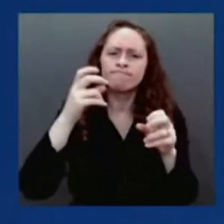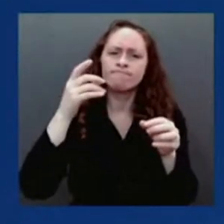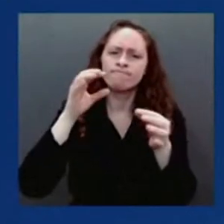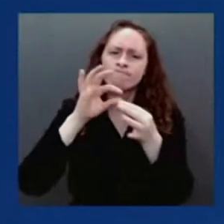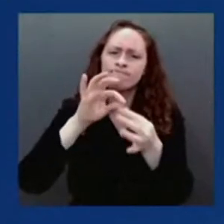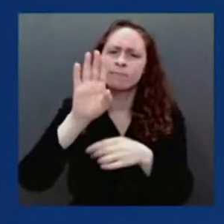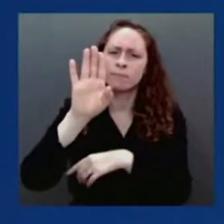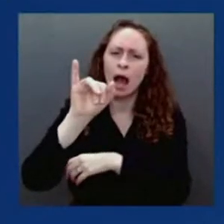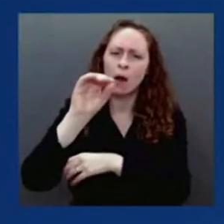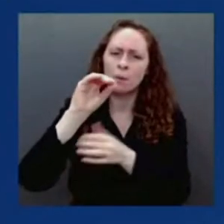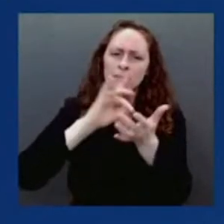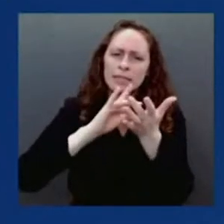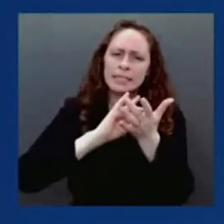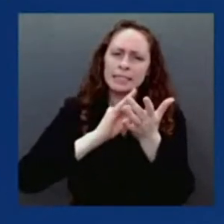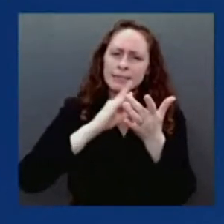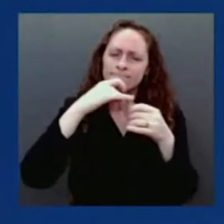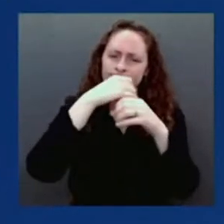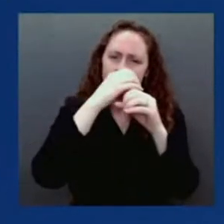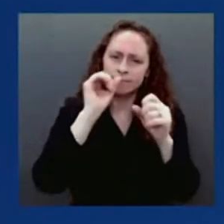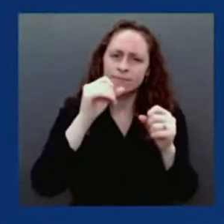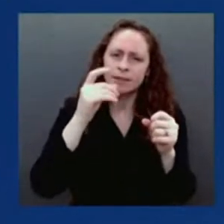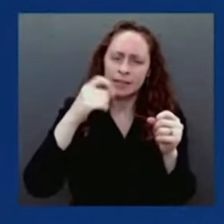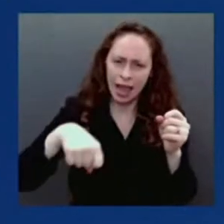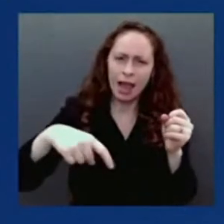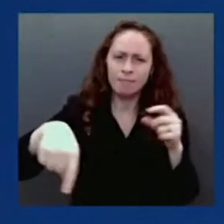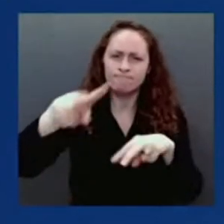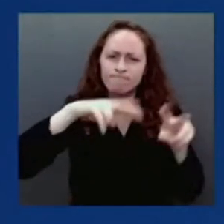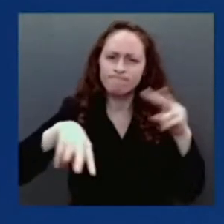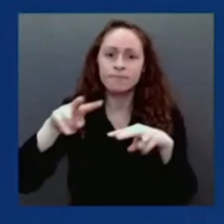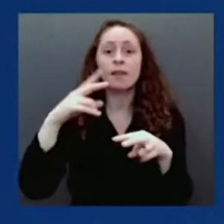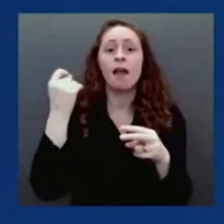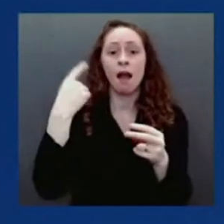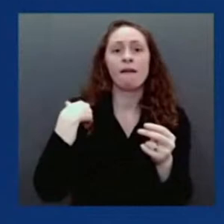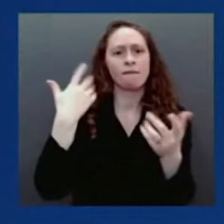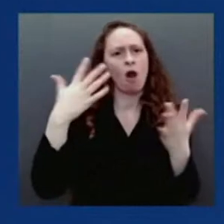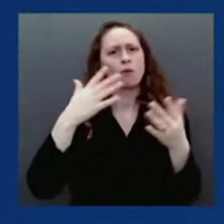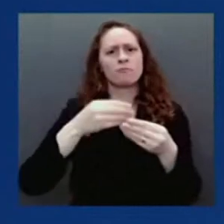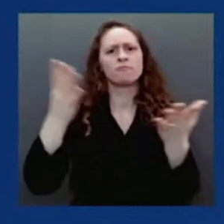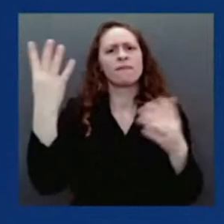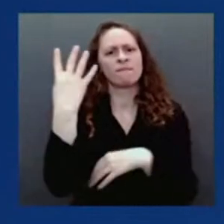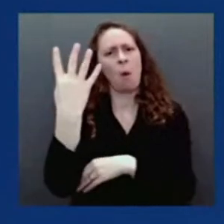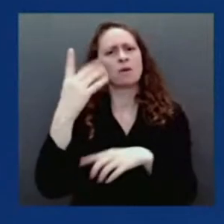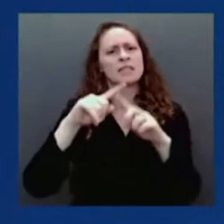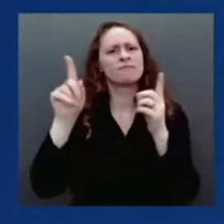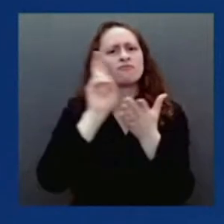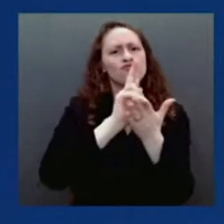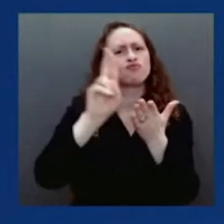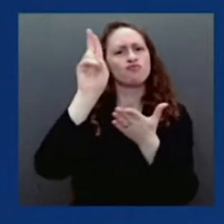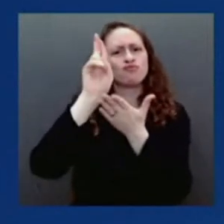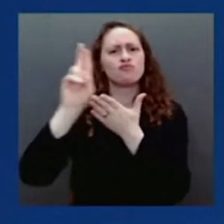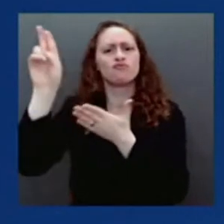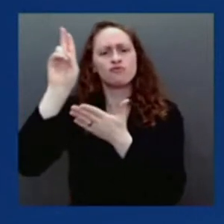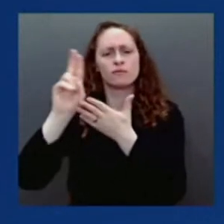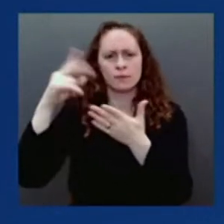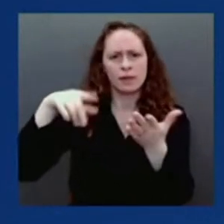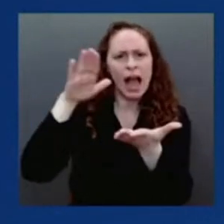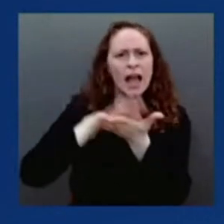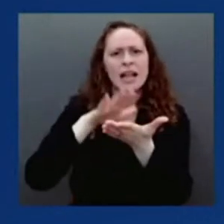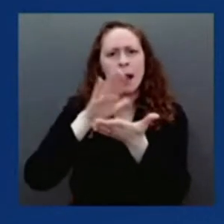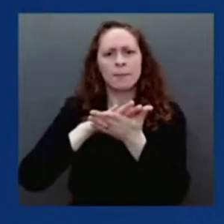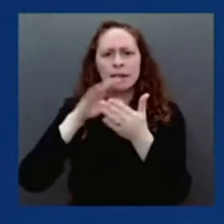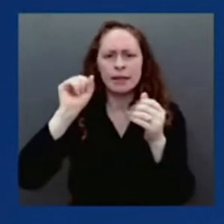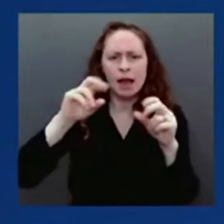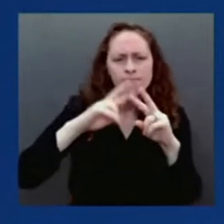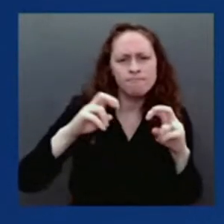to do specific research to develop these types of vaccines, which I just mentioned. But already